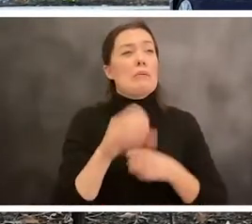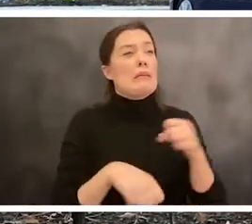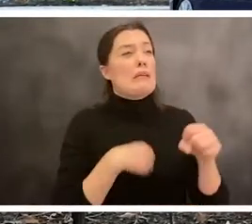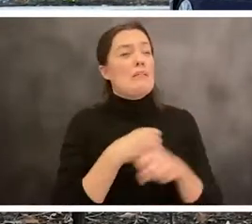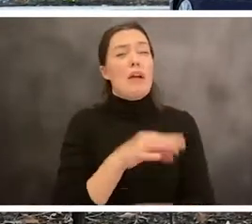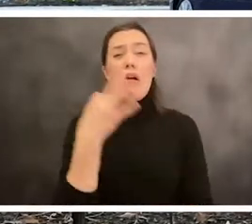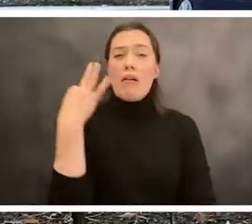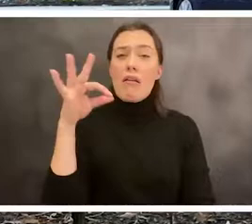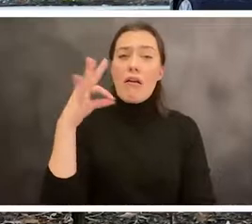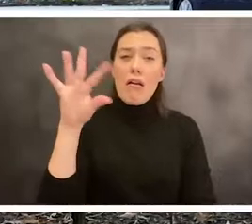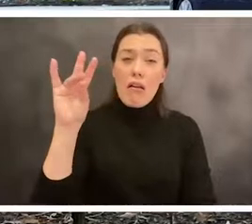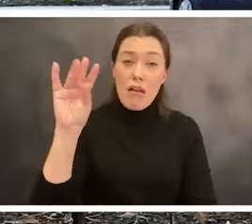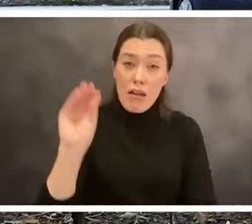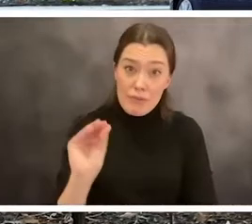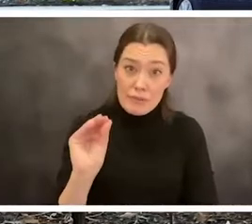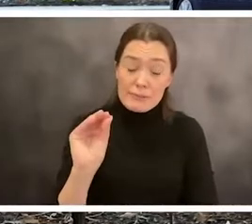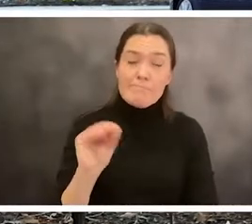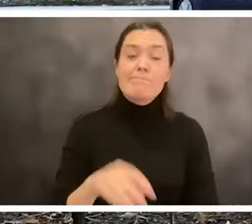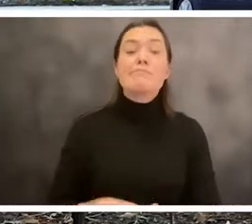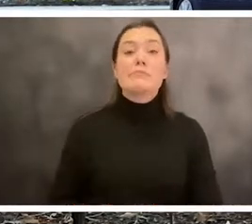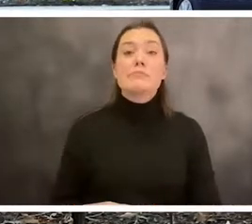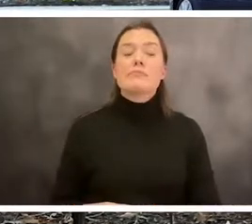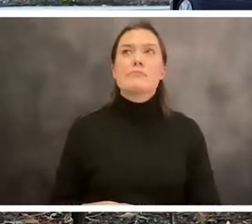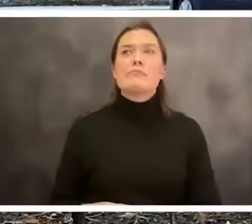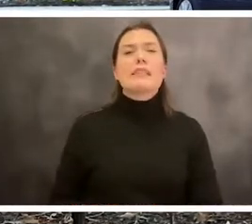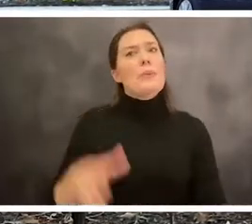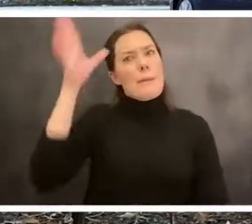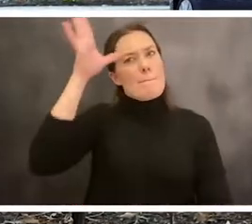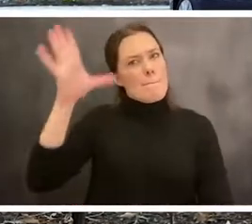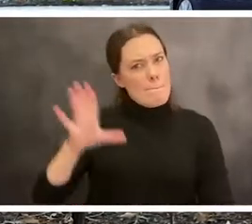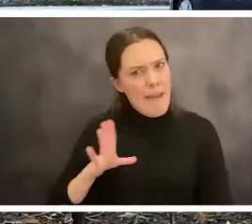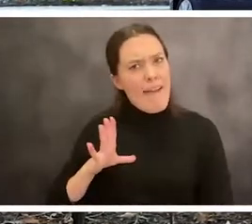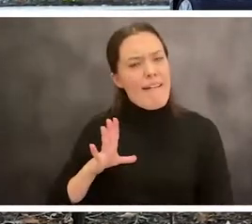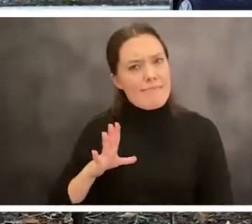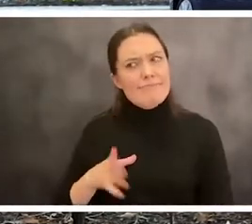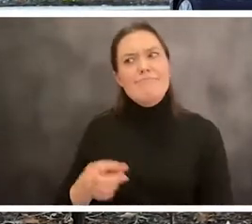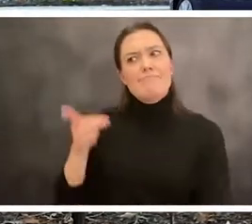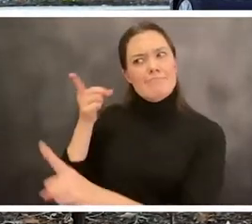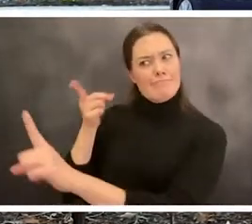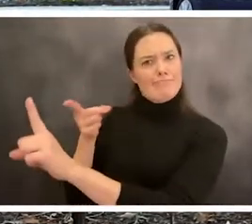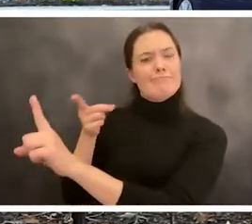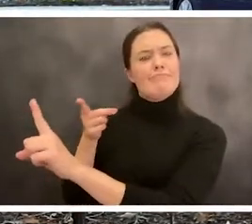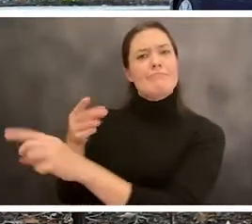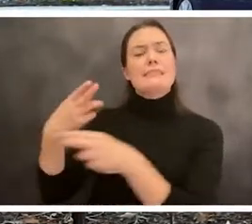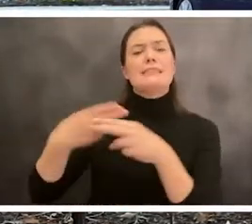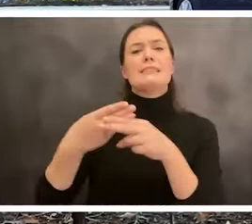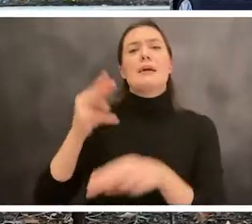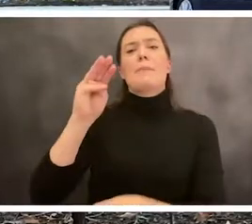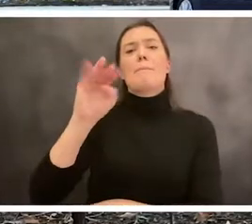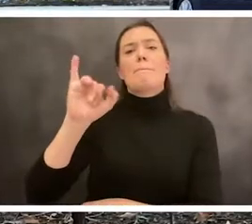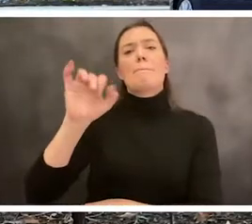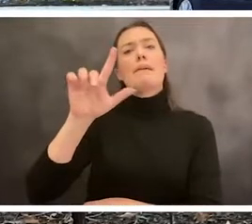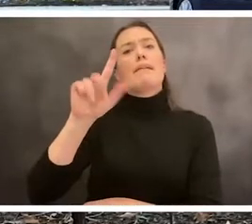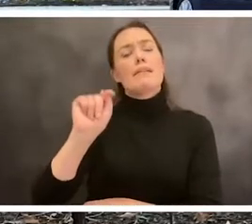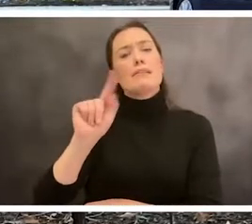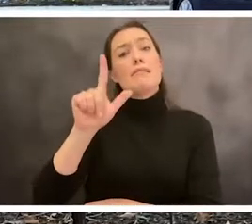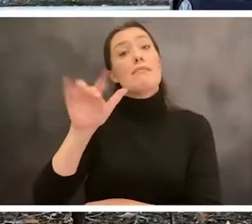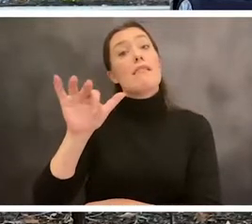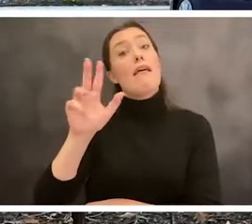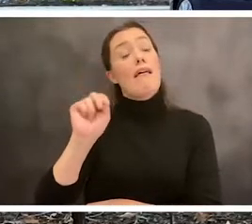1970, there was a local impresario, a guy named Milt Lyon,